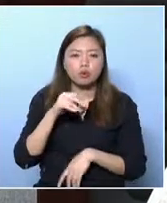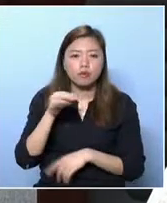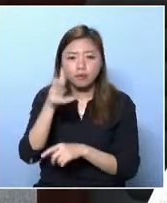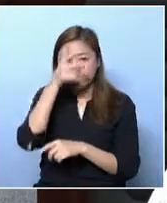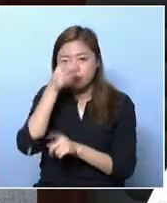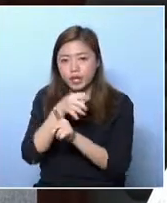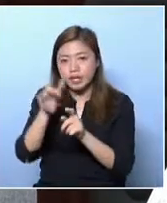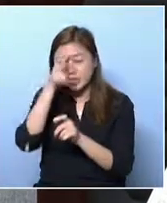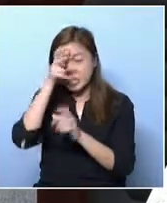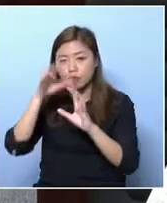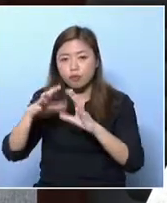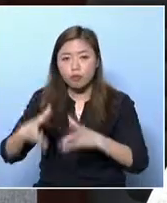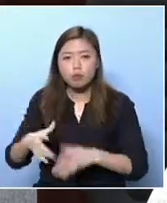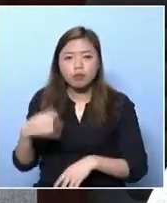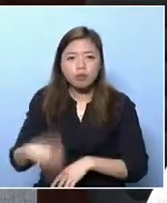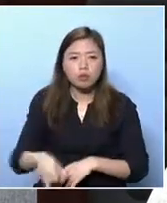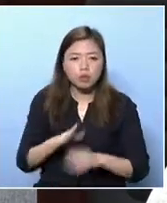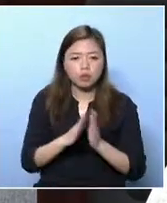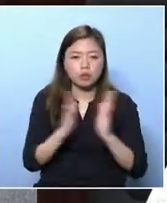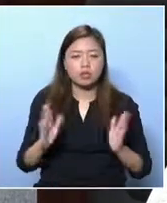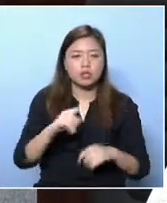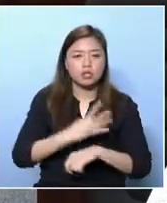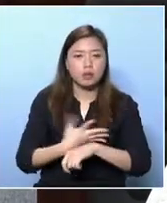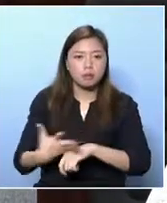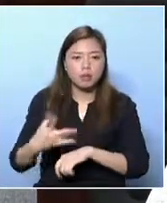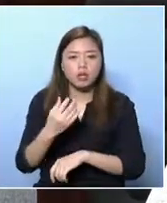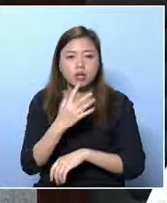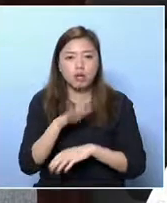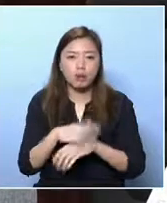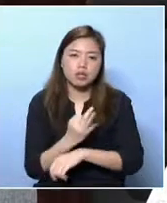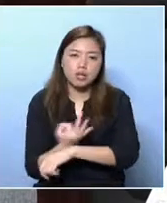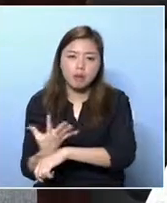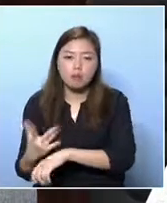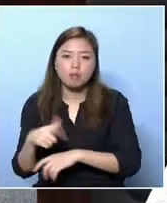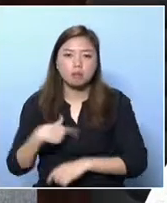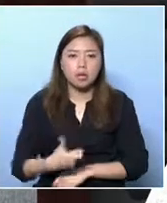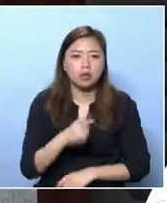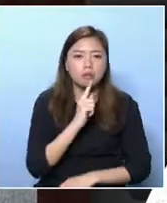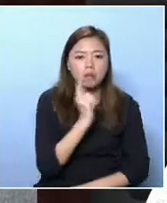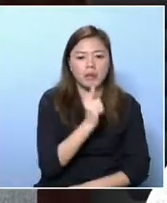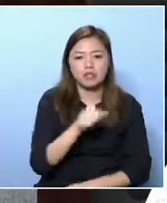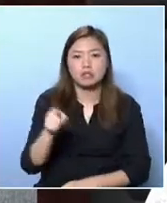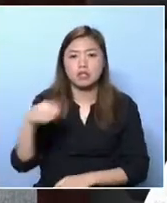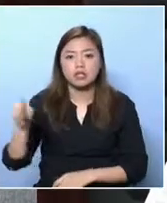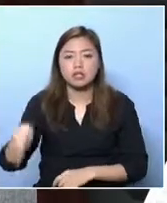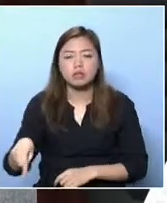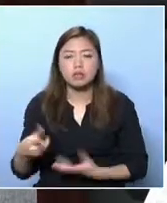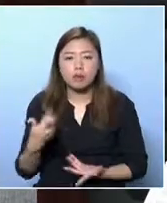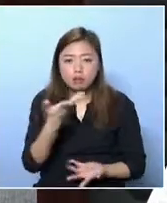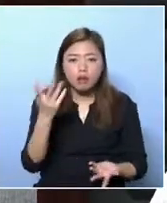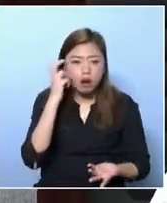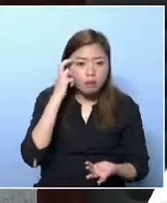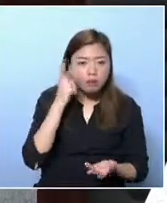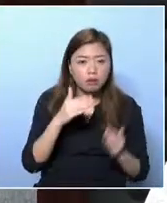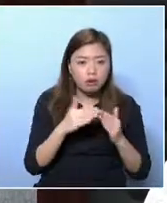services offered in the community, even from those offered by NGO. It can be at $800